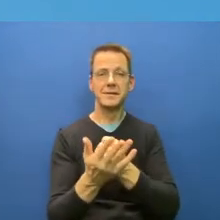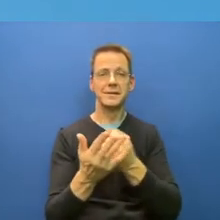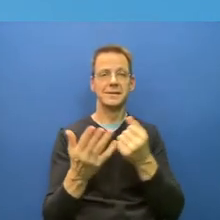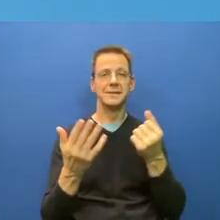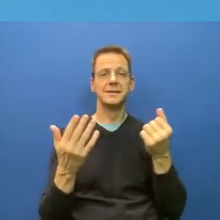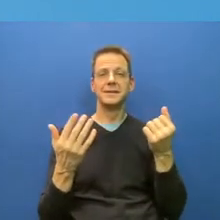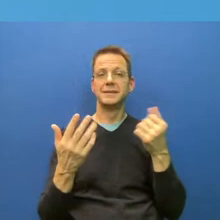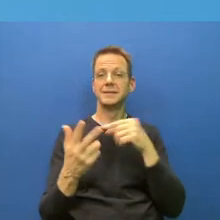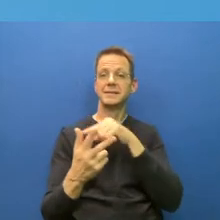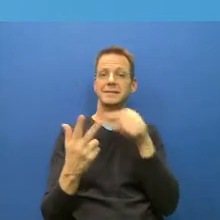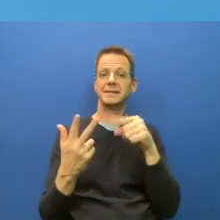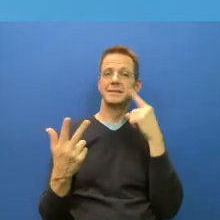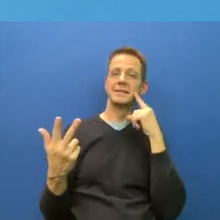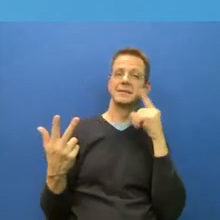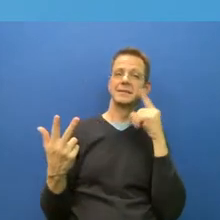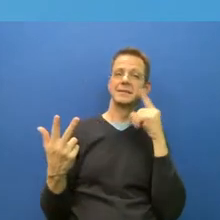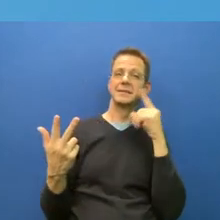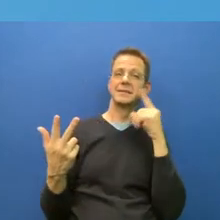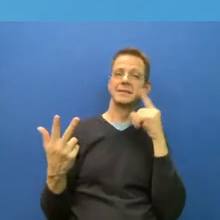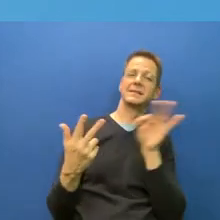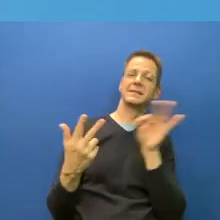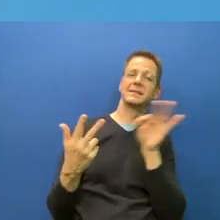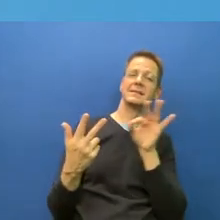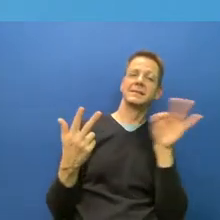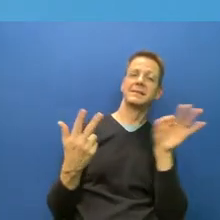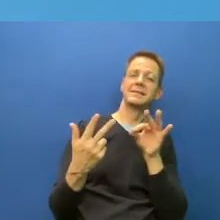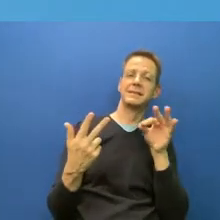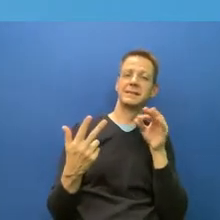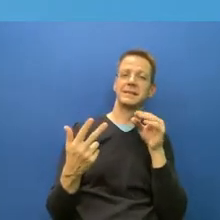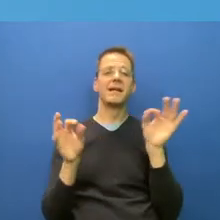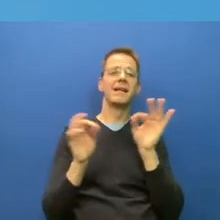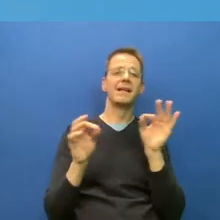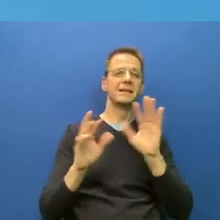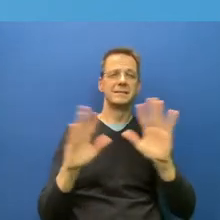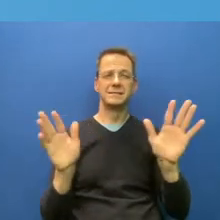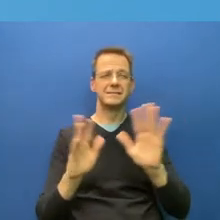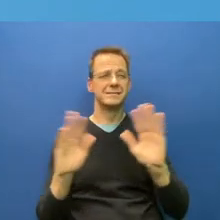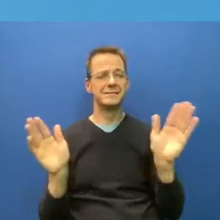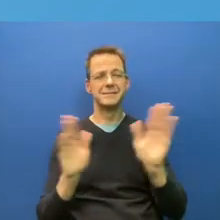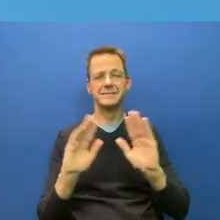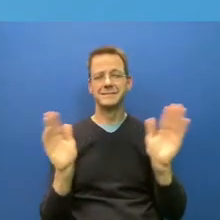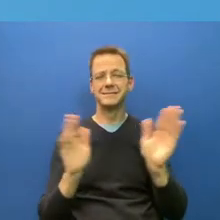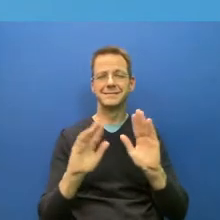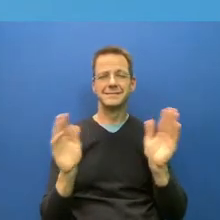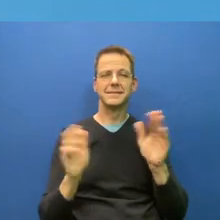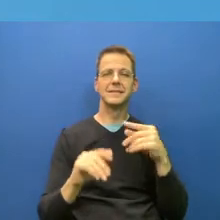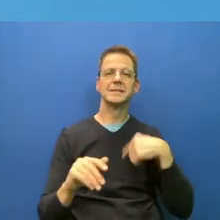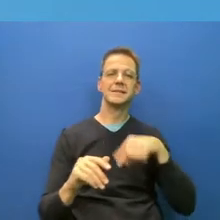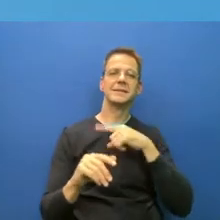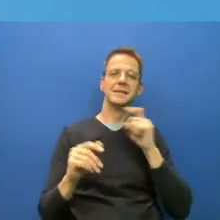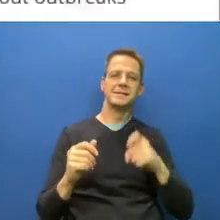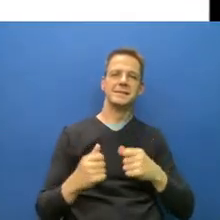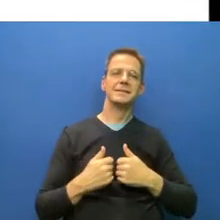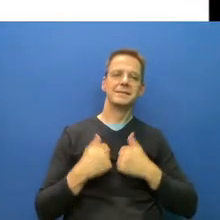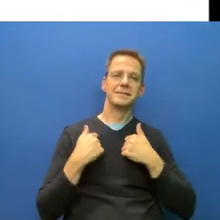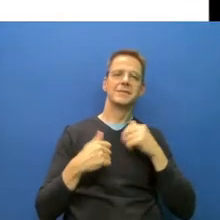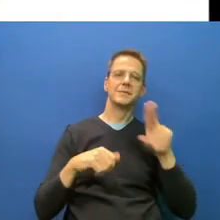normal life here with the minimal cases, and it is to stay with some precautions. New life. Now, next slide, please.